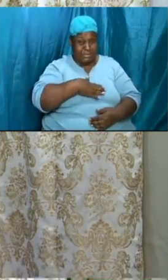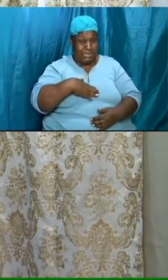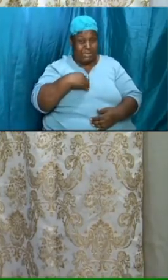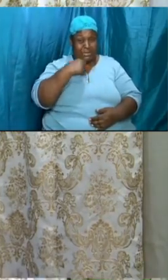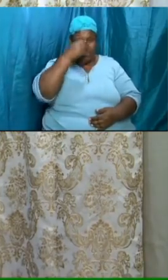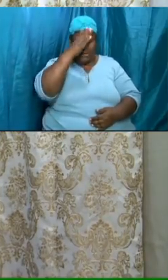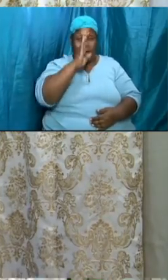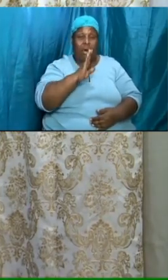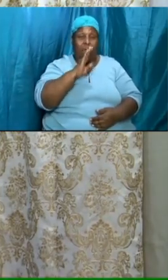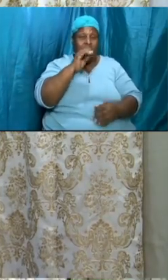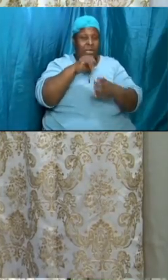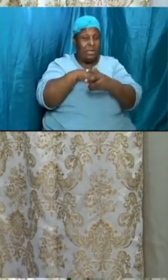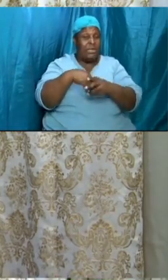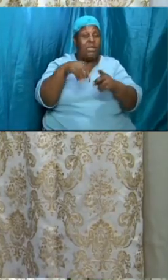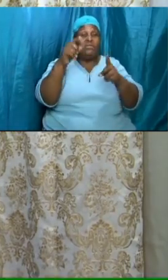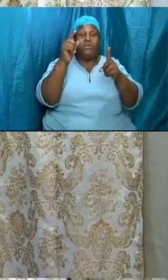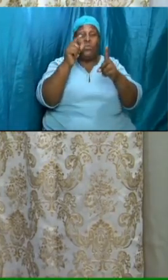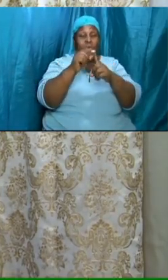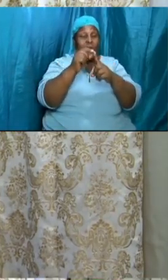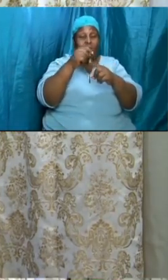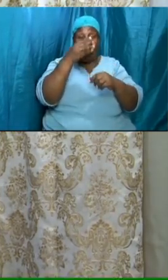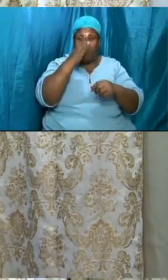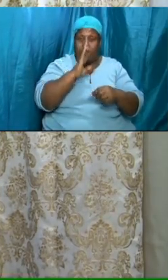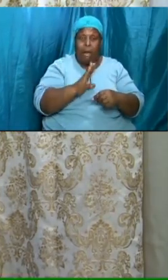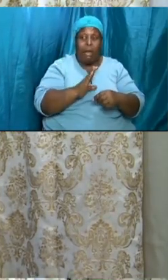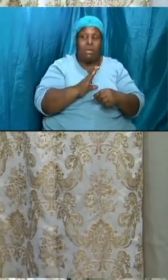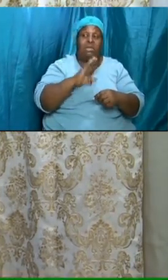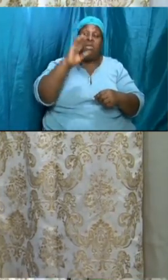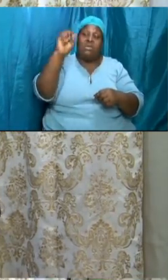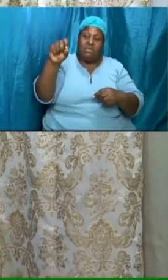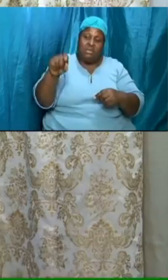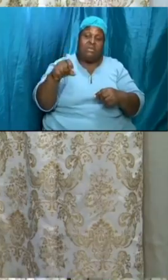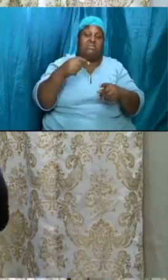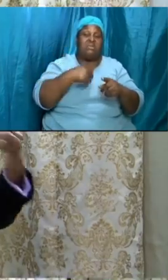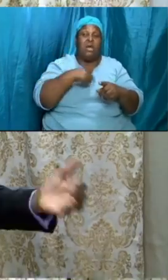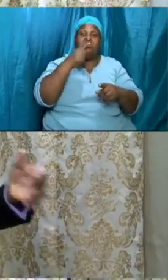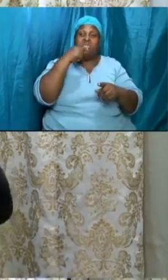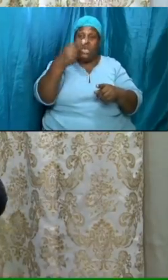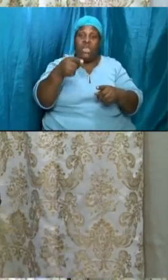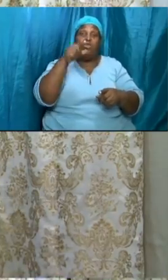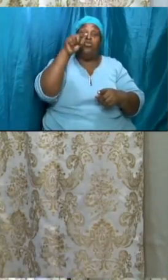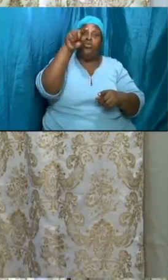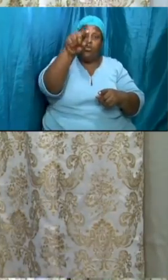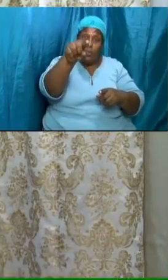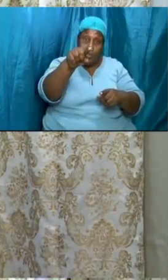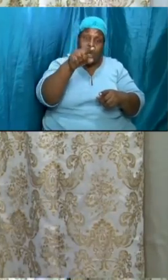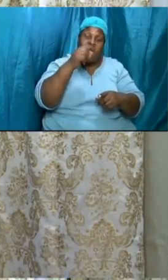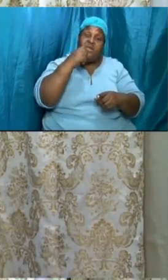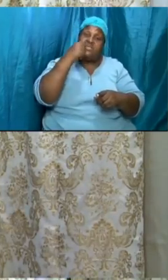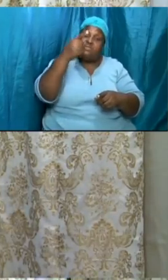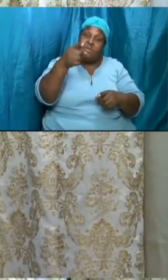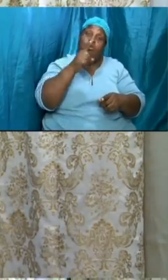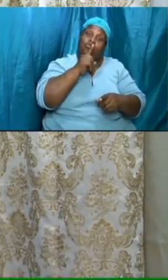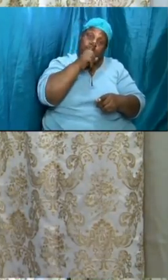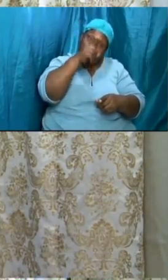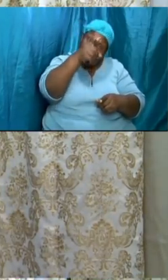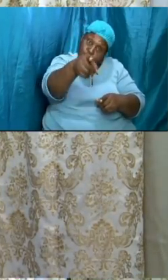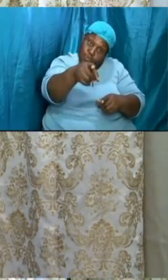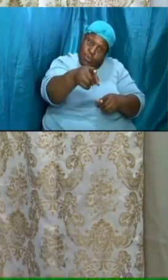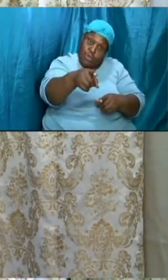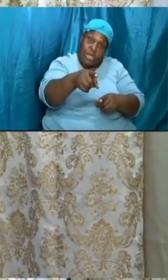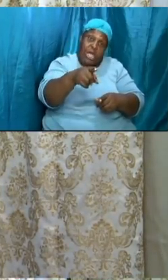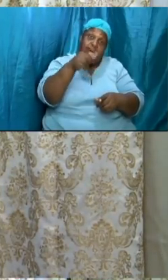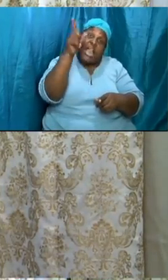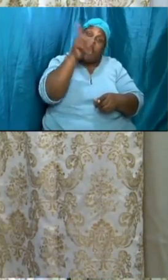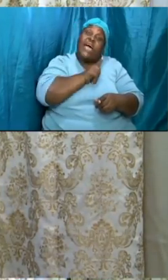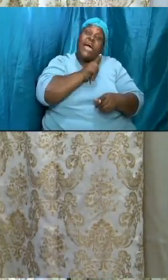remember i sit here today and i am telling you saints of god i speak the truth in christ i